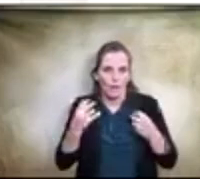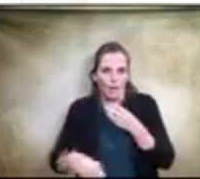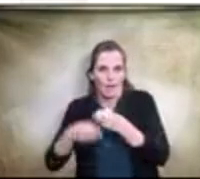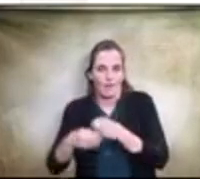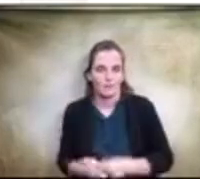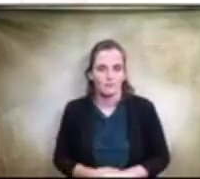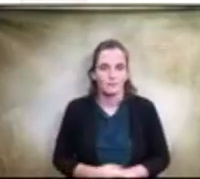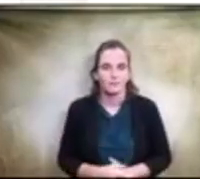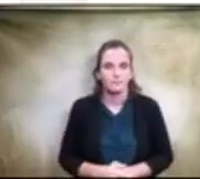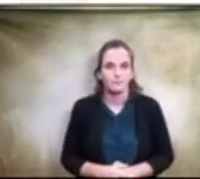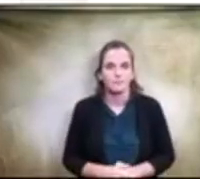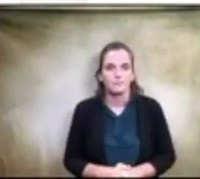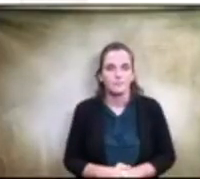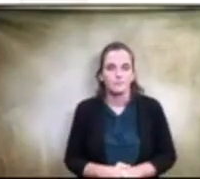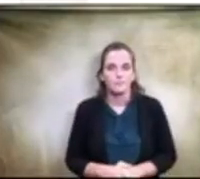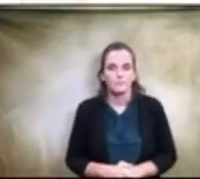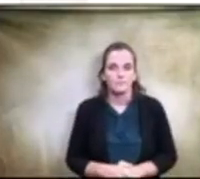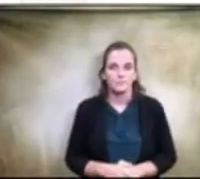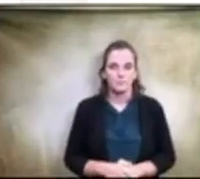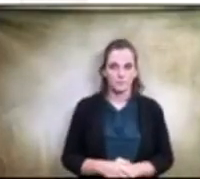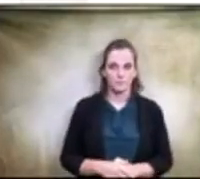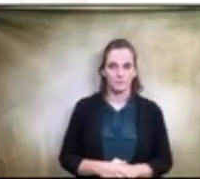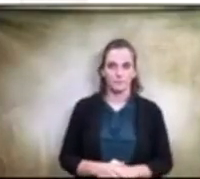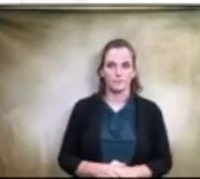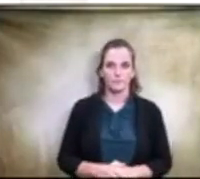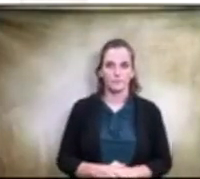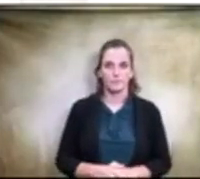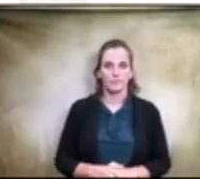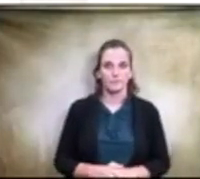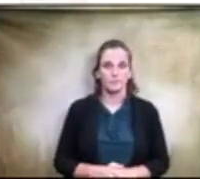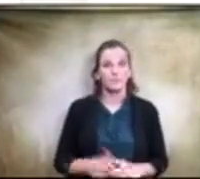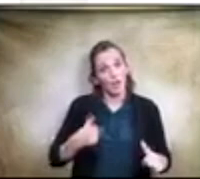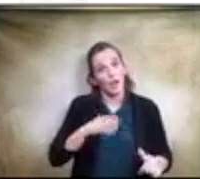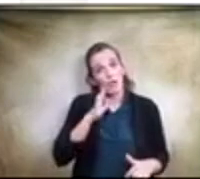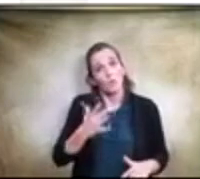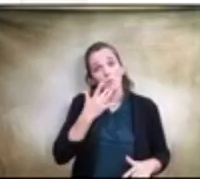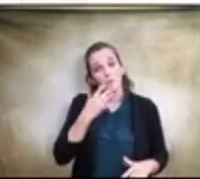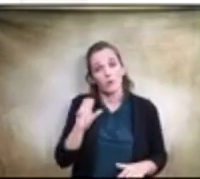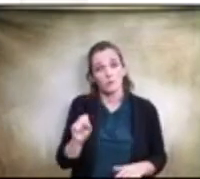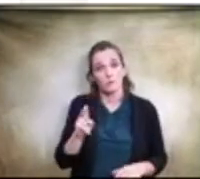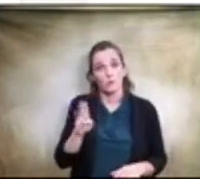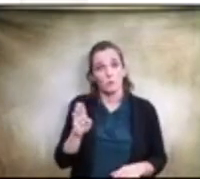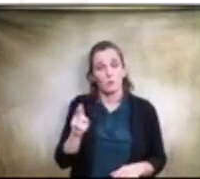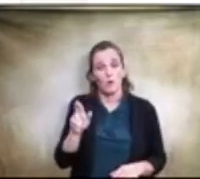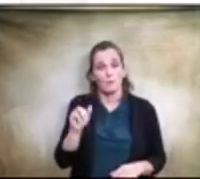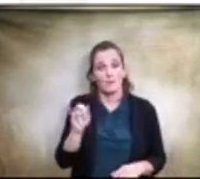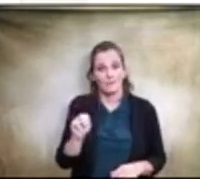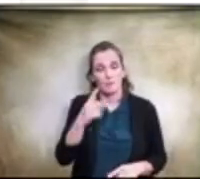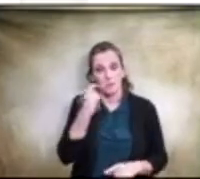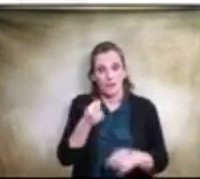would prefer suburban because that holds more people